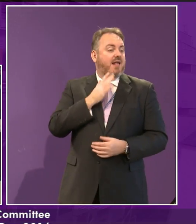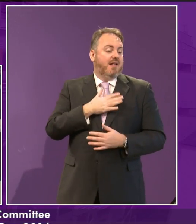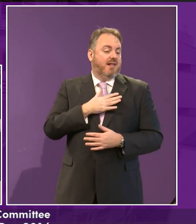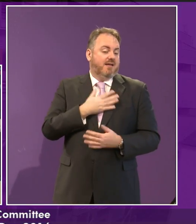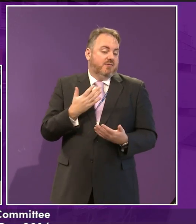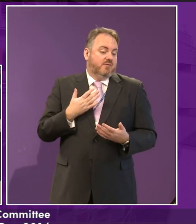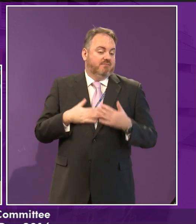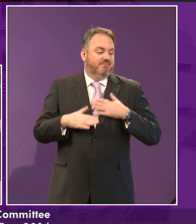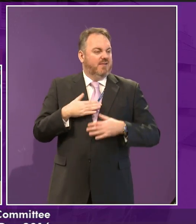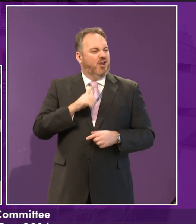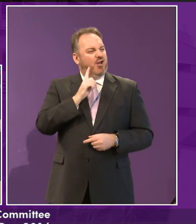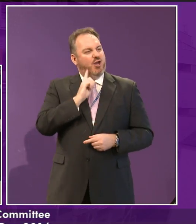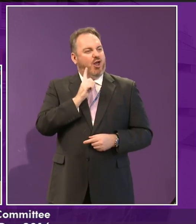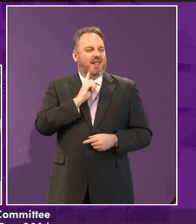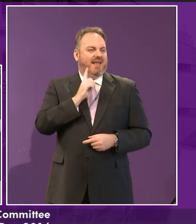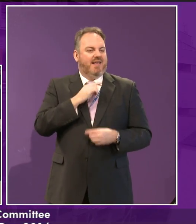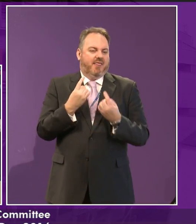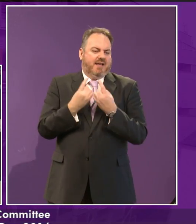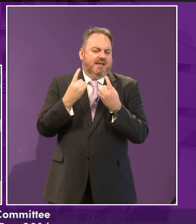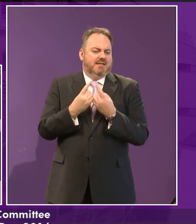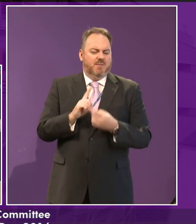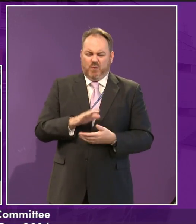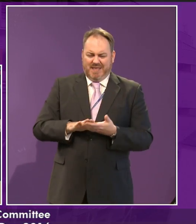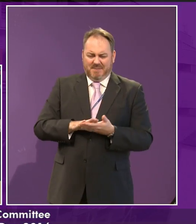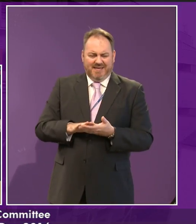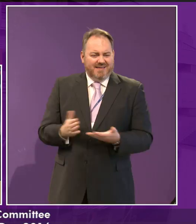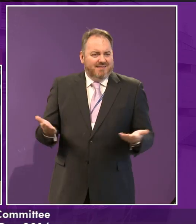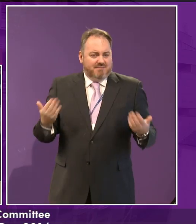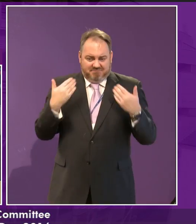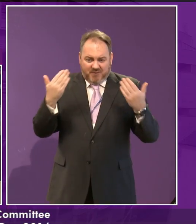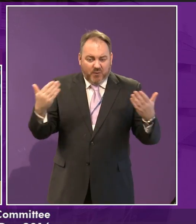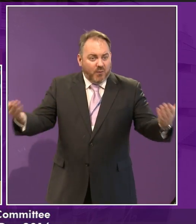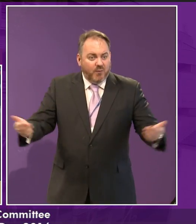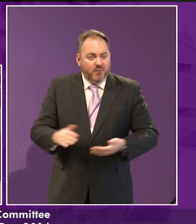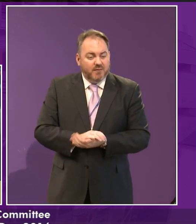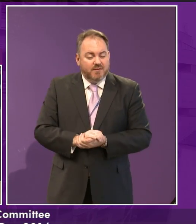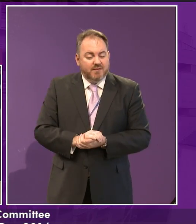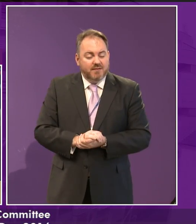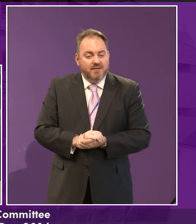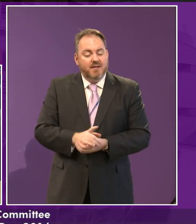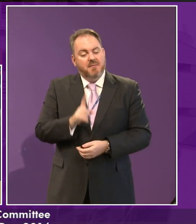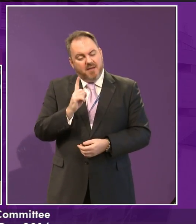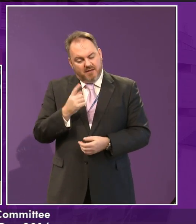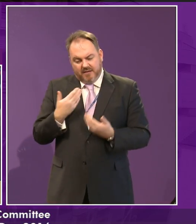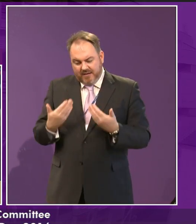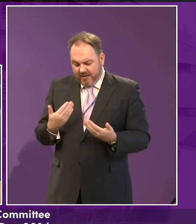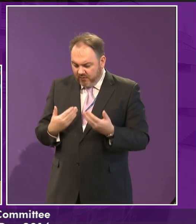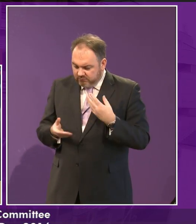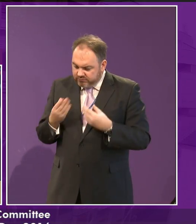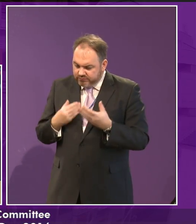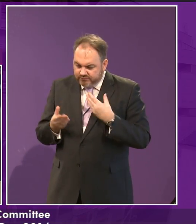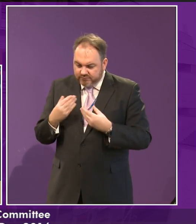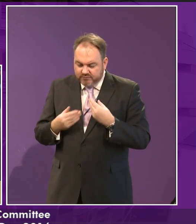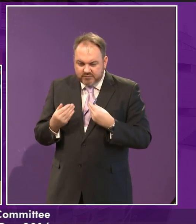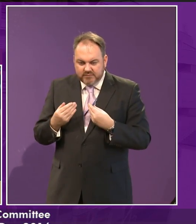I wouldn't know what I mean by that. And it just didn't mean anything. But then if you look at it now, once we've learned about it, they kind of things